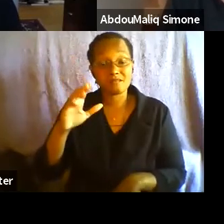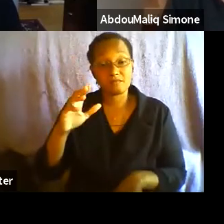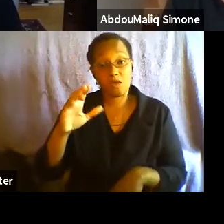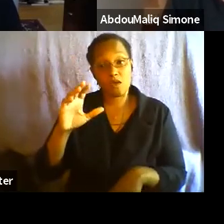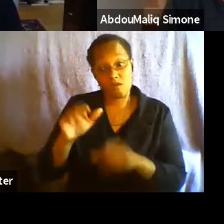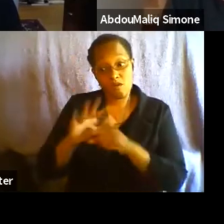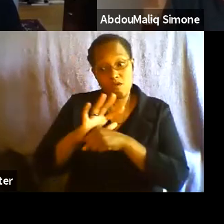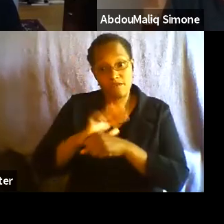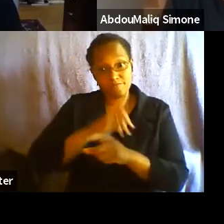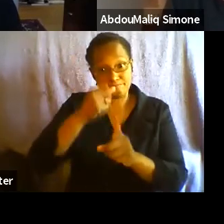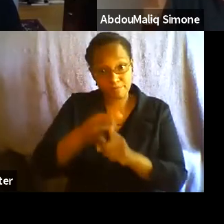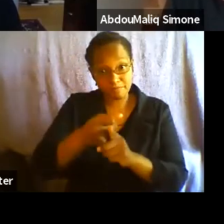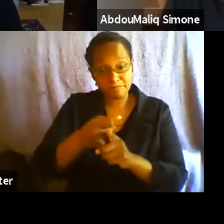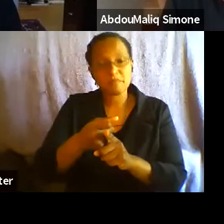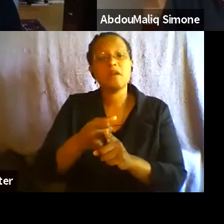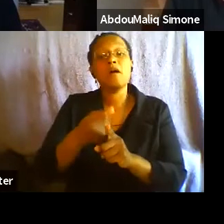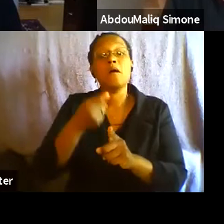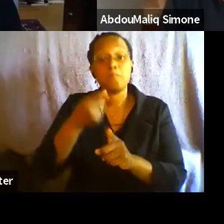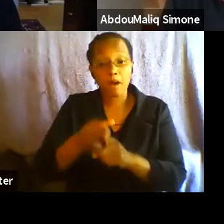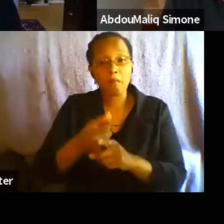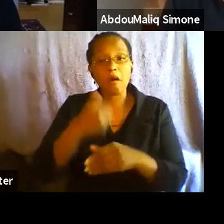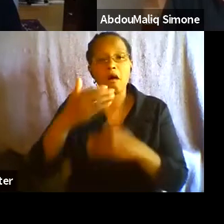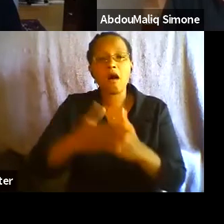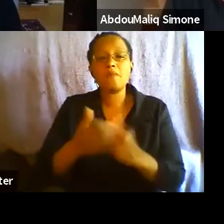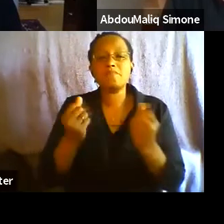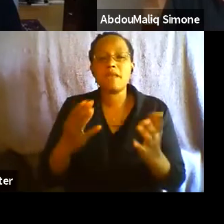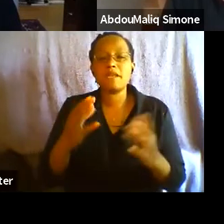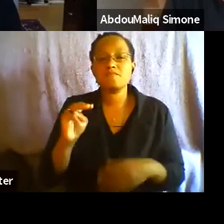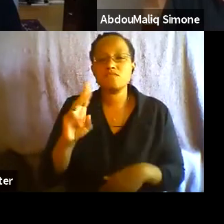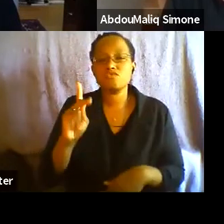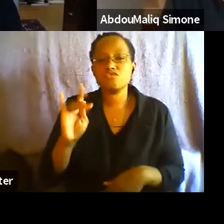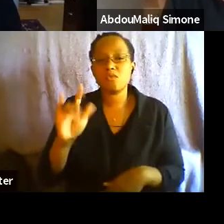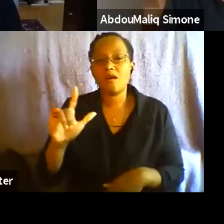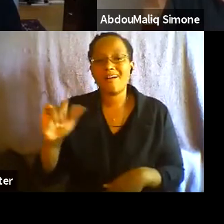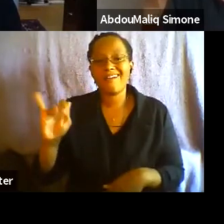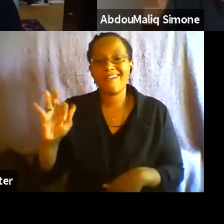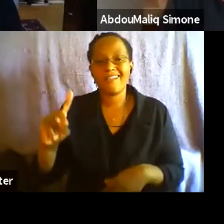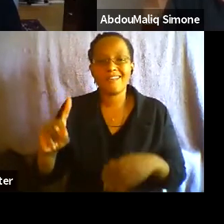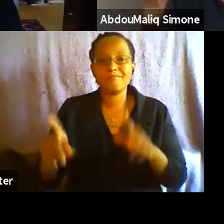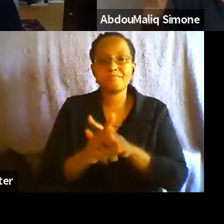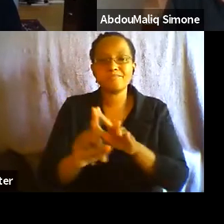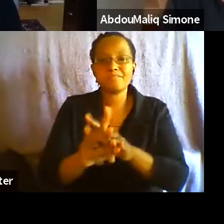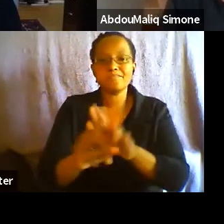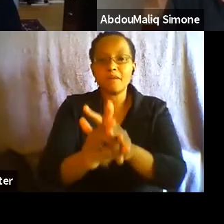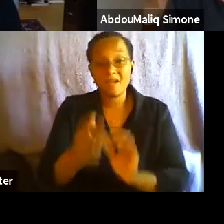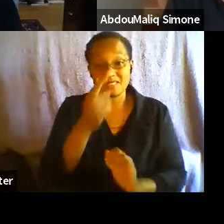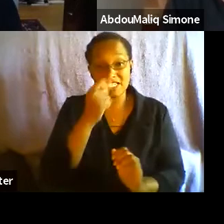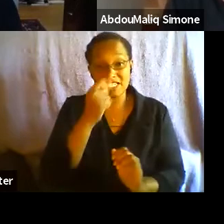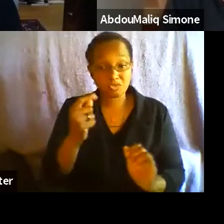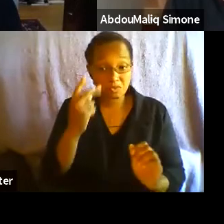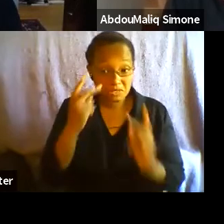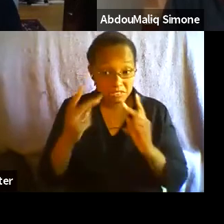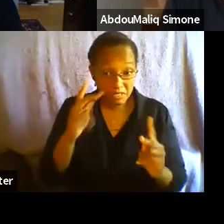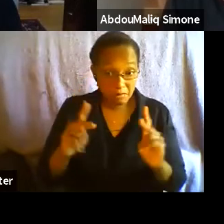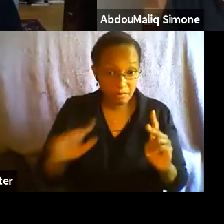And it was really interesting to see very specific details around what people thought of the police. You know, you had